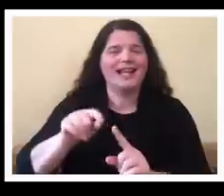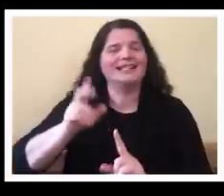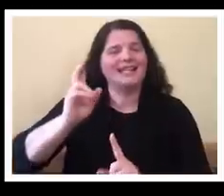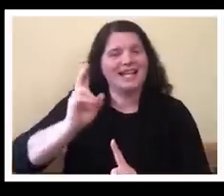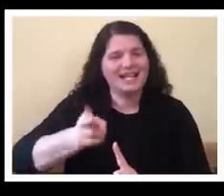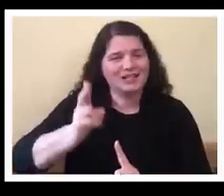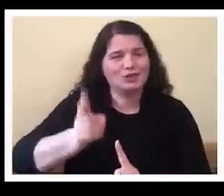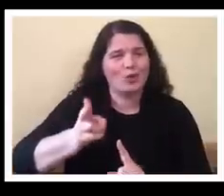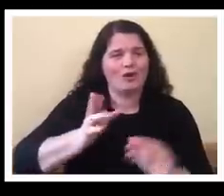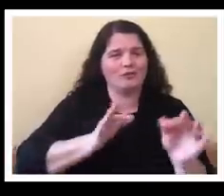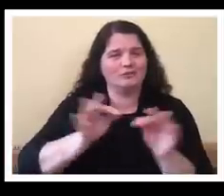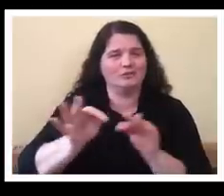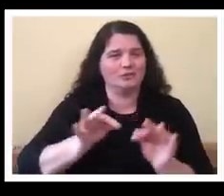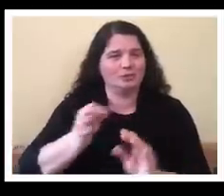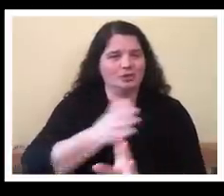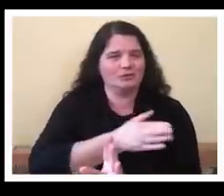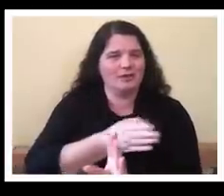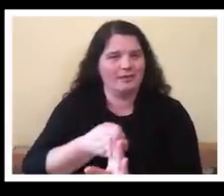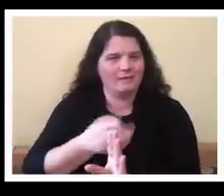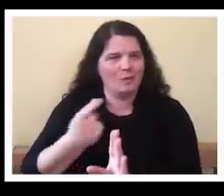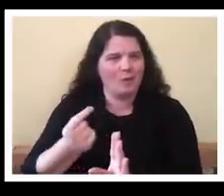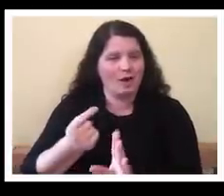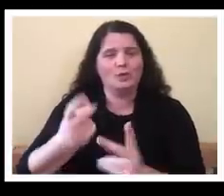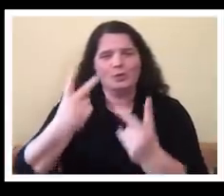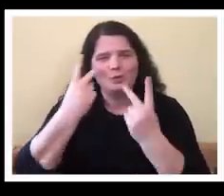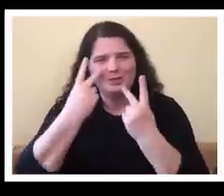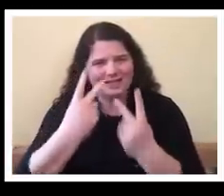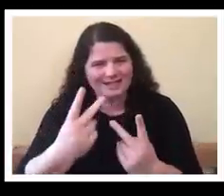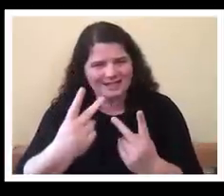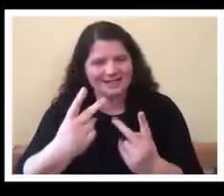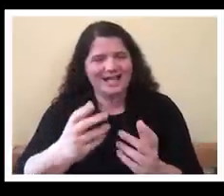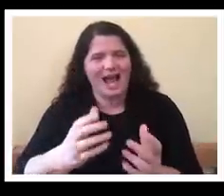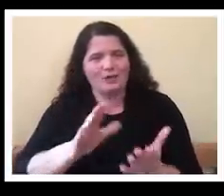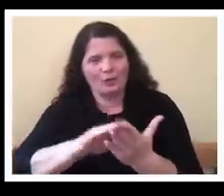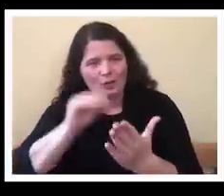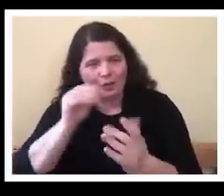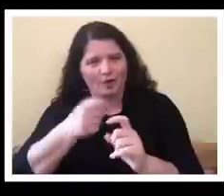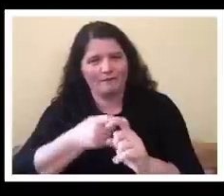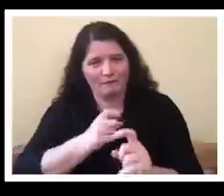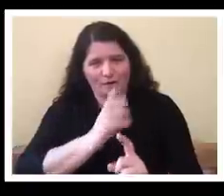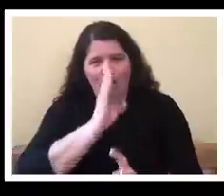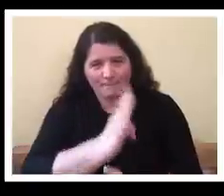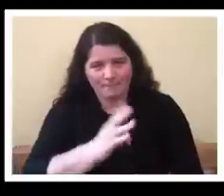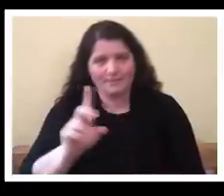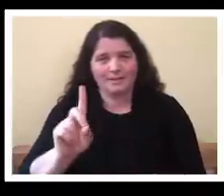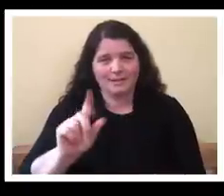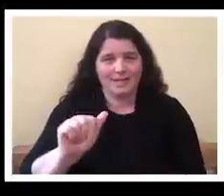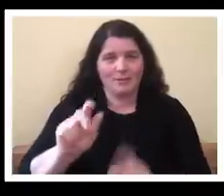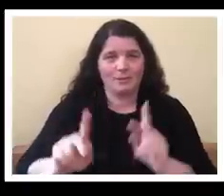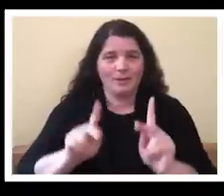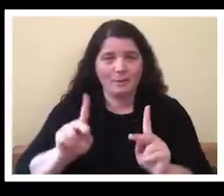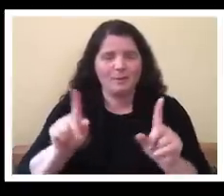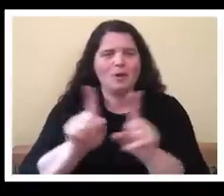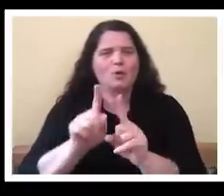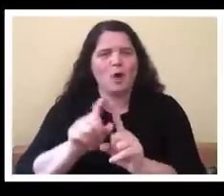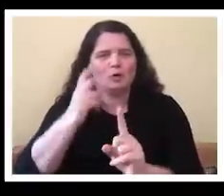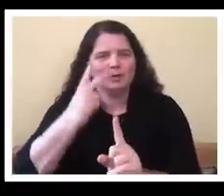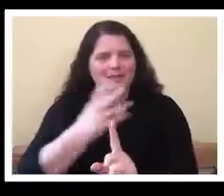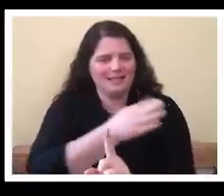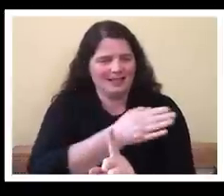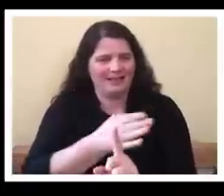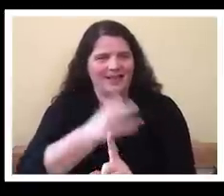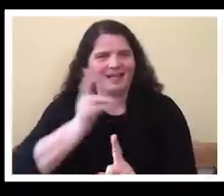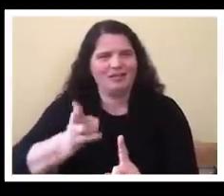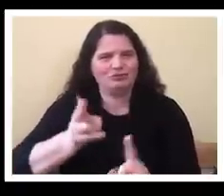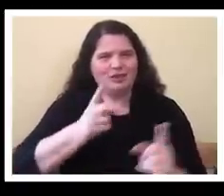and learn from the voices of disabled people what was occurring at that point in time but it allows the